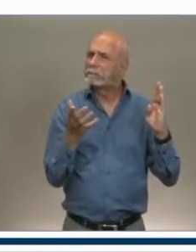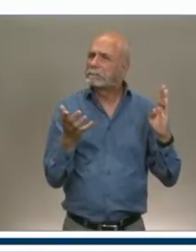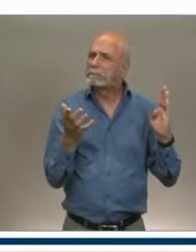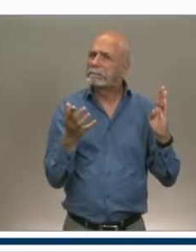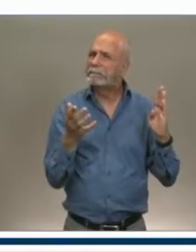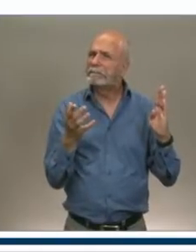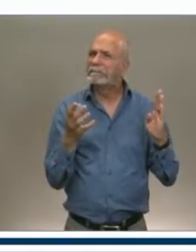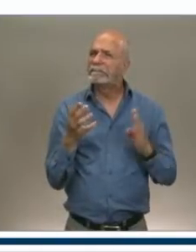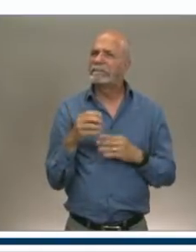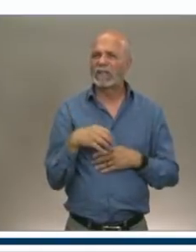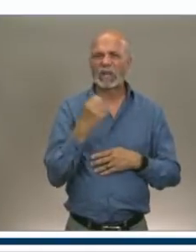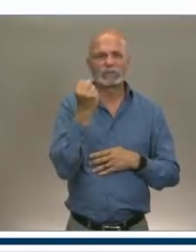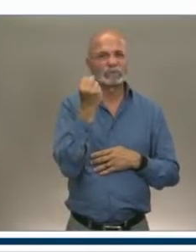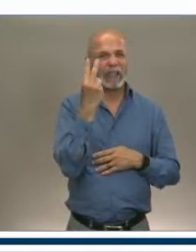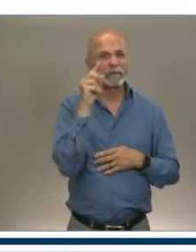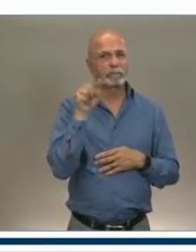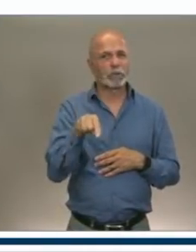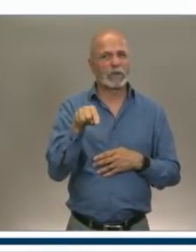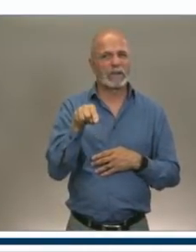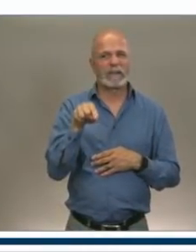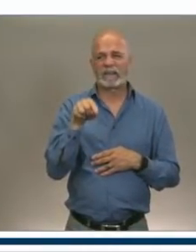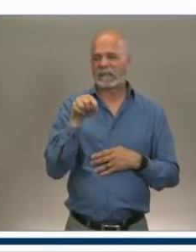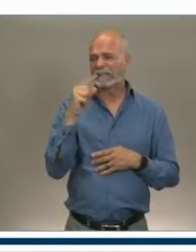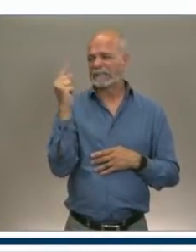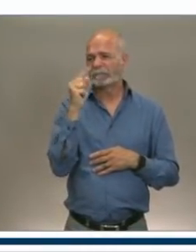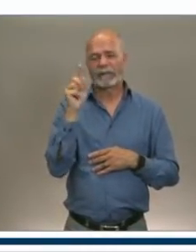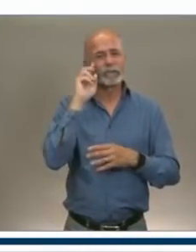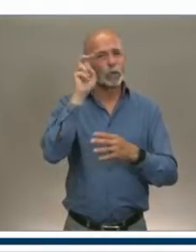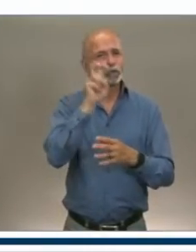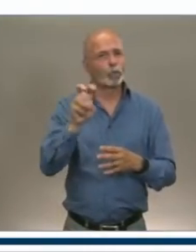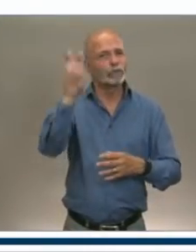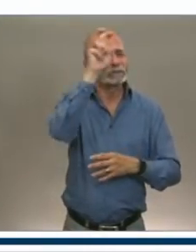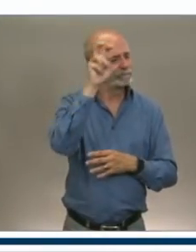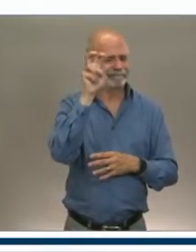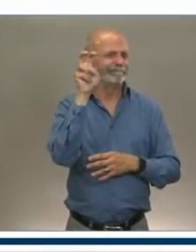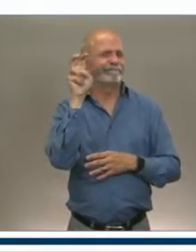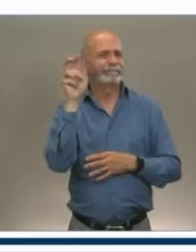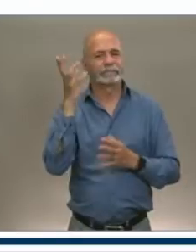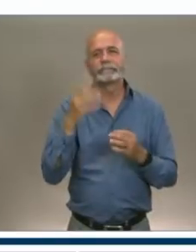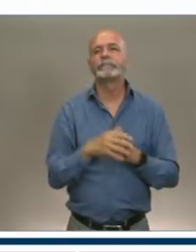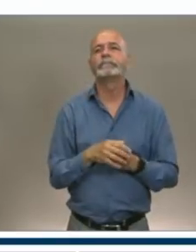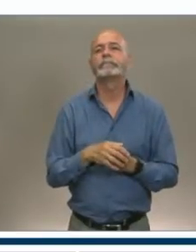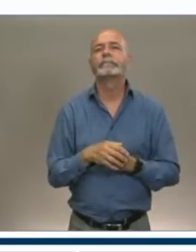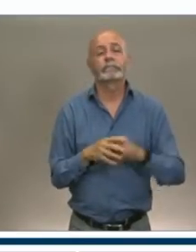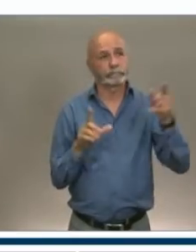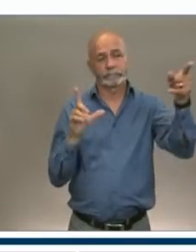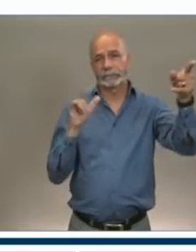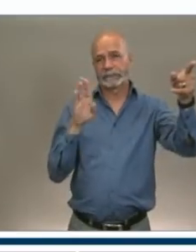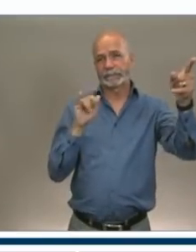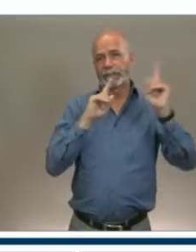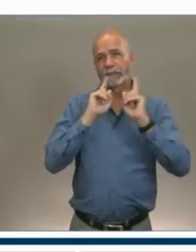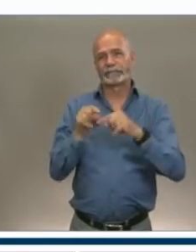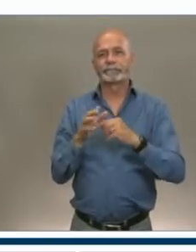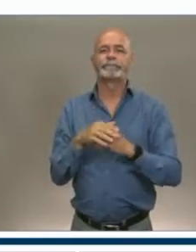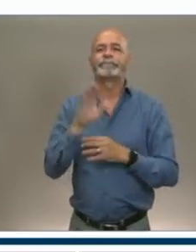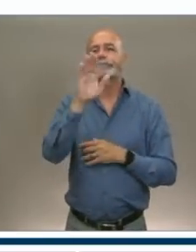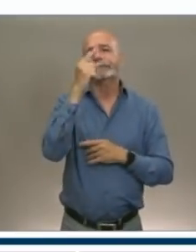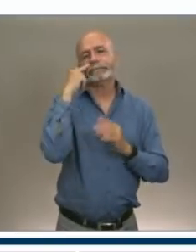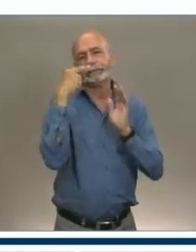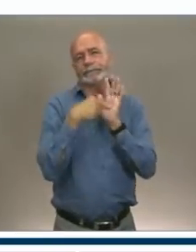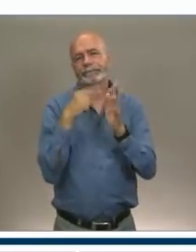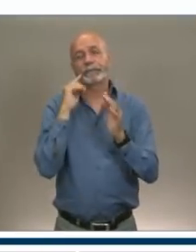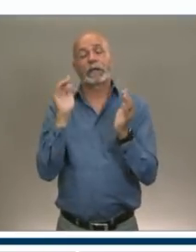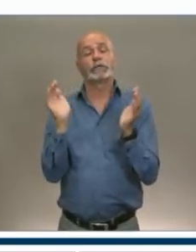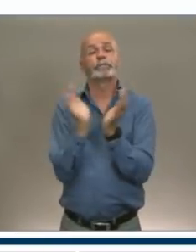.5 to these tourism operators. Well, like I mentioned before, to a, to a small bread and breakfast, it's $10